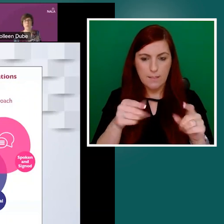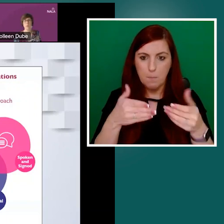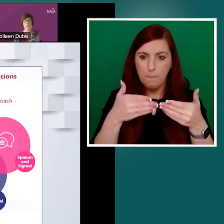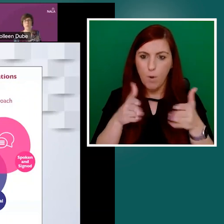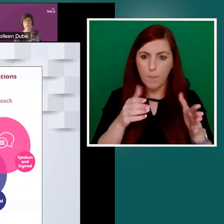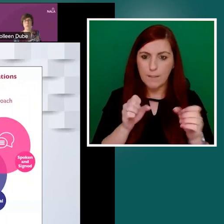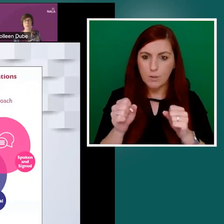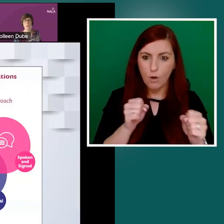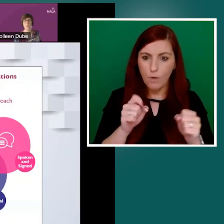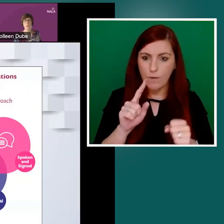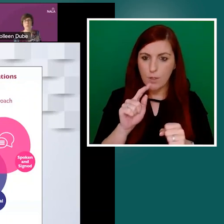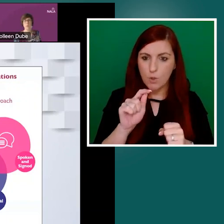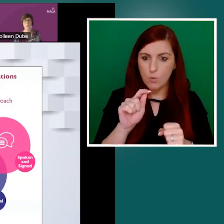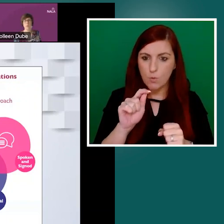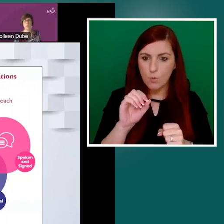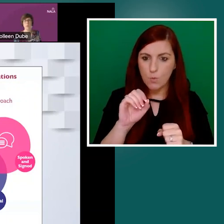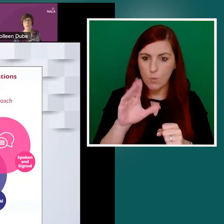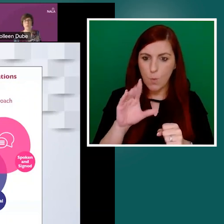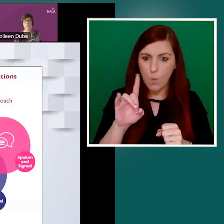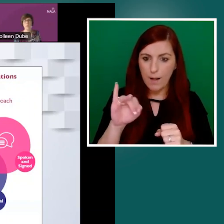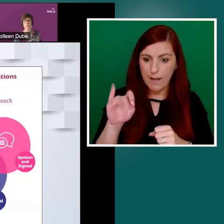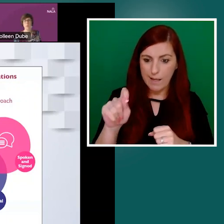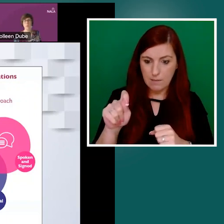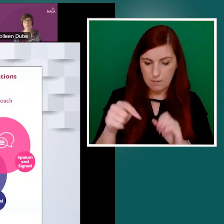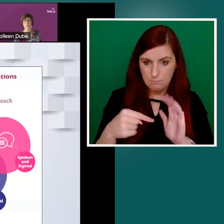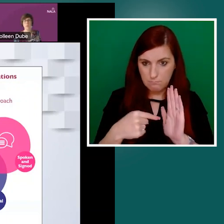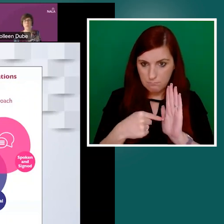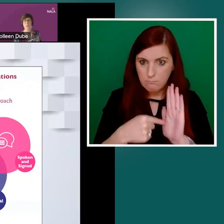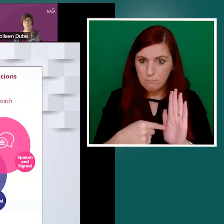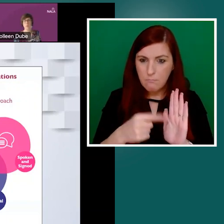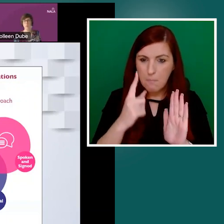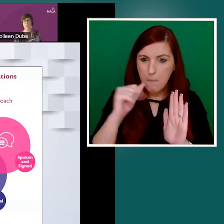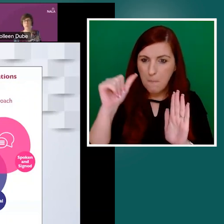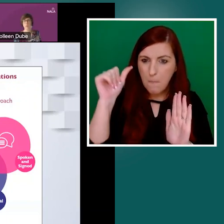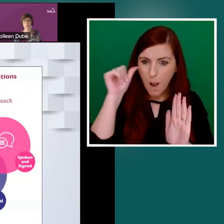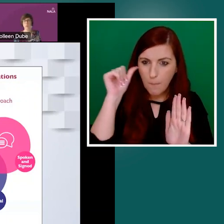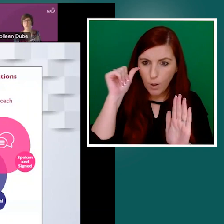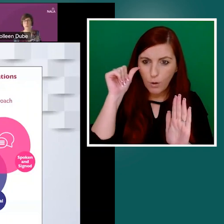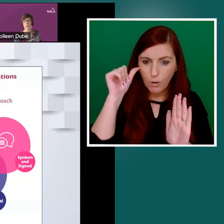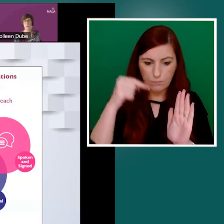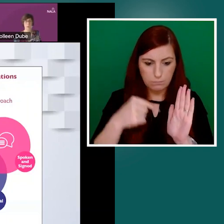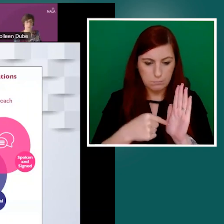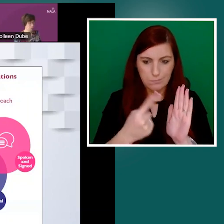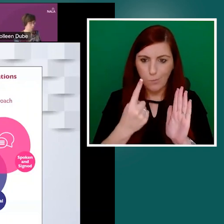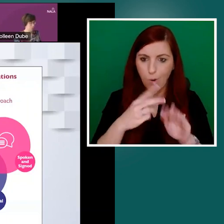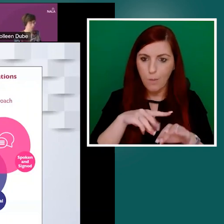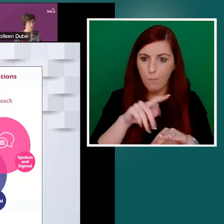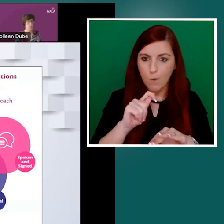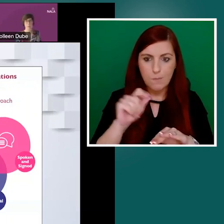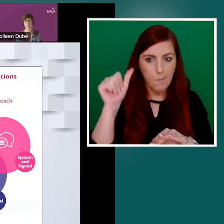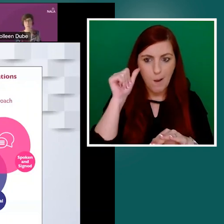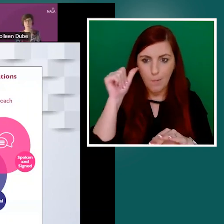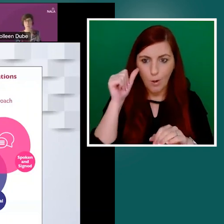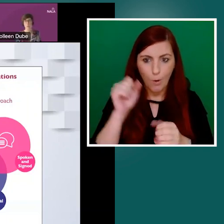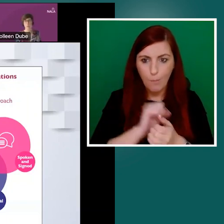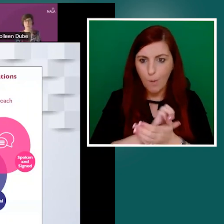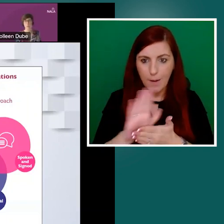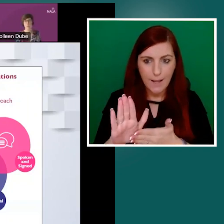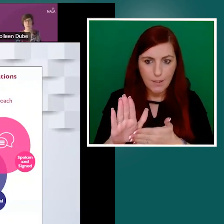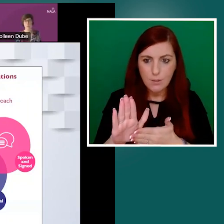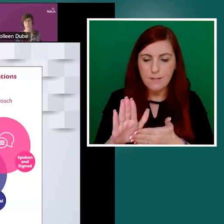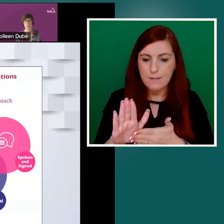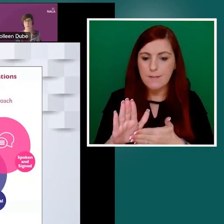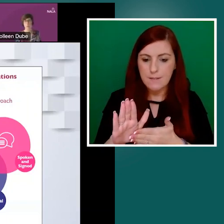It's one of our more popular publications, and we are aware of many, many organizations using this guidance